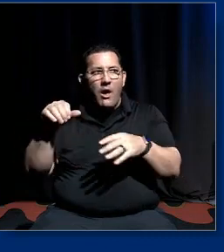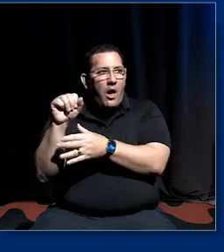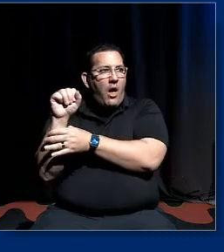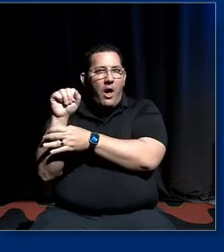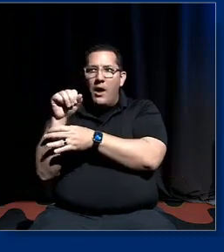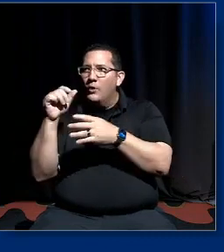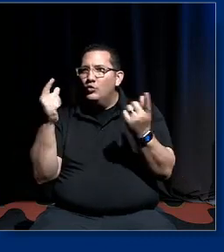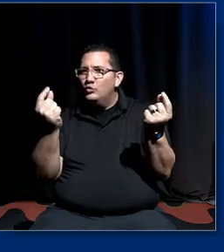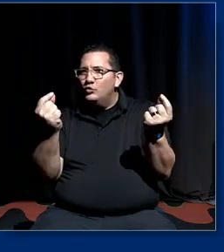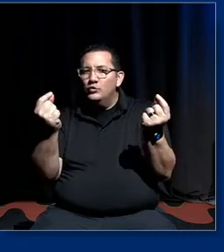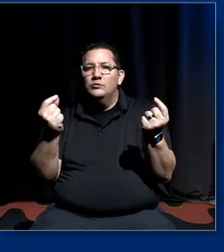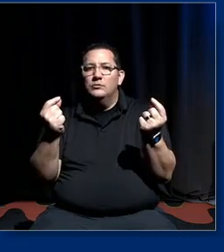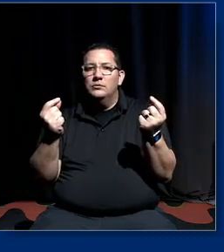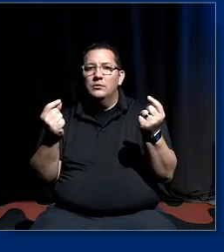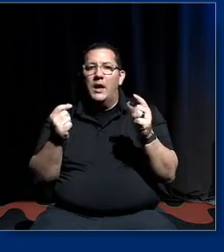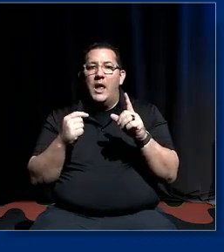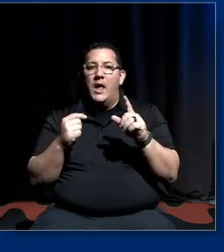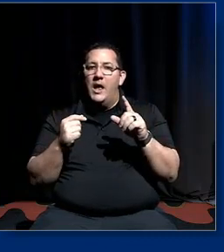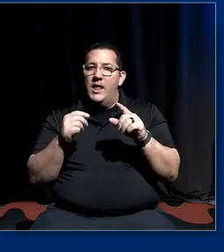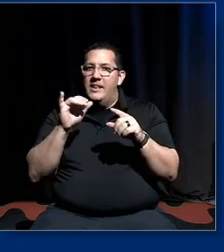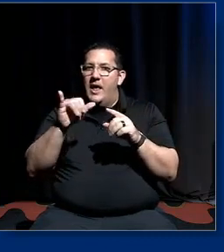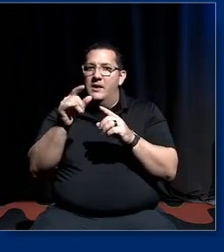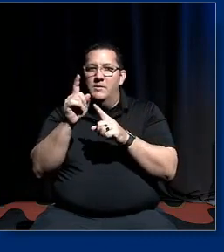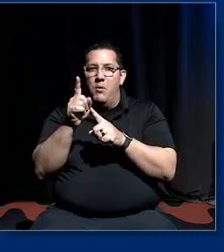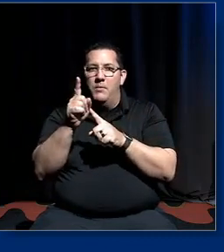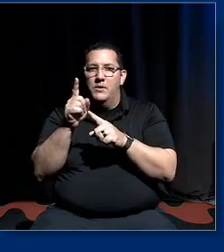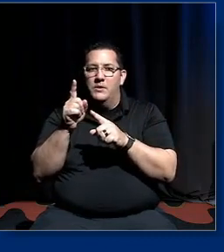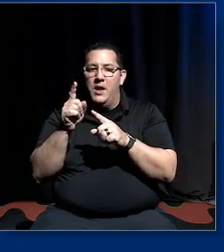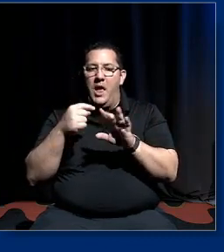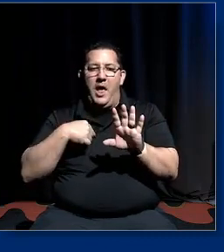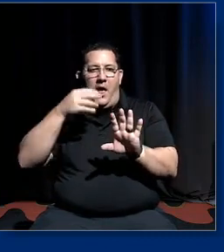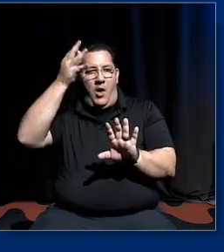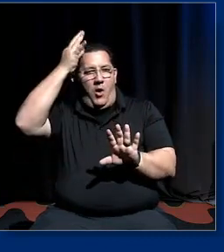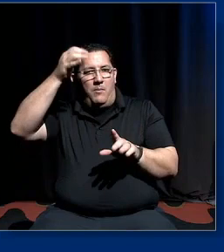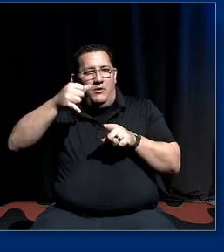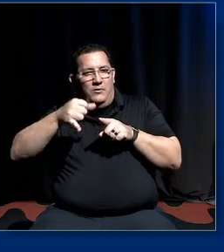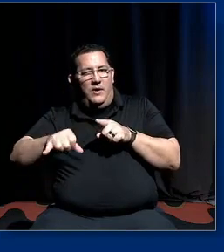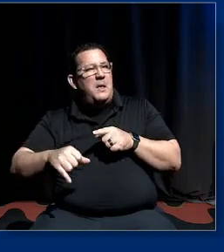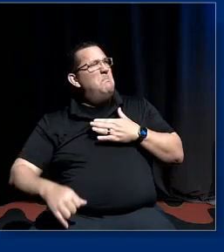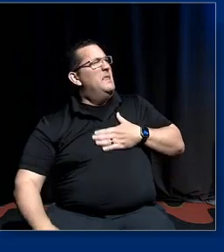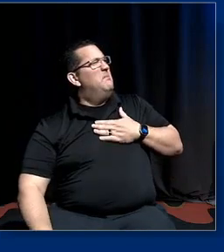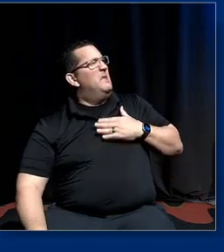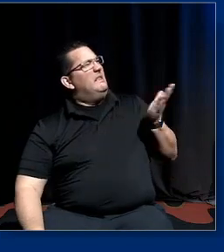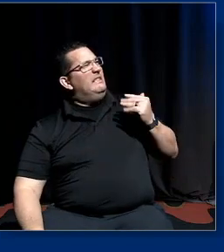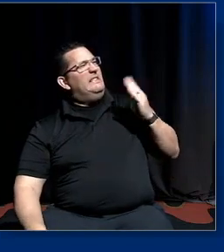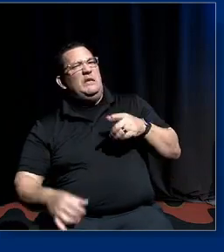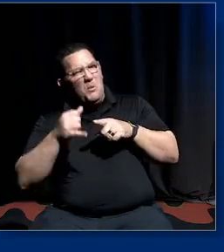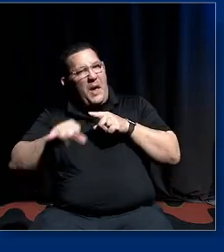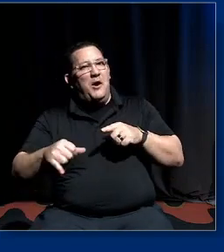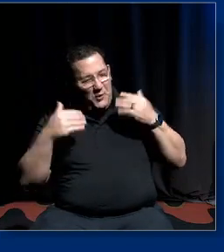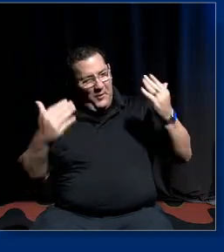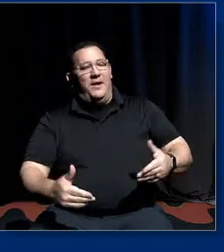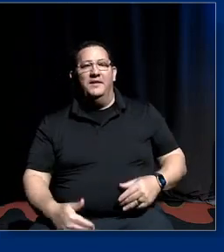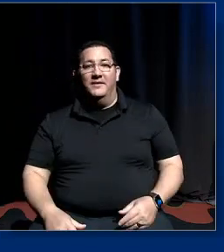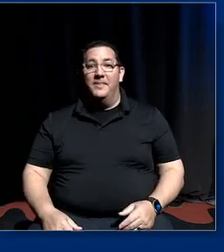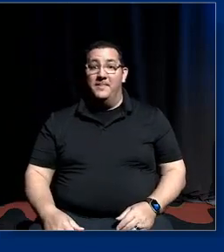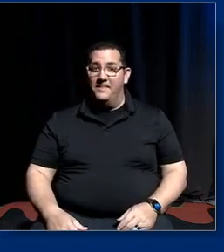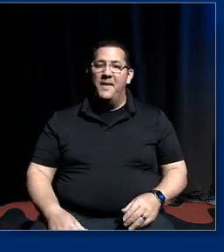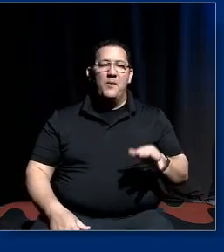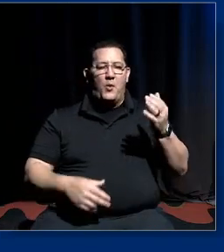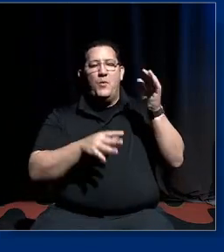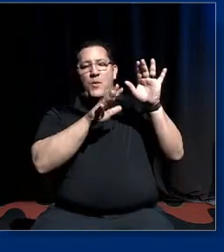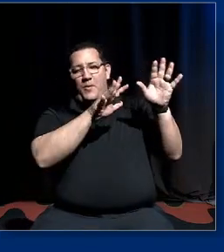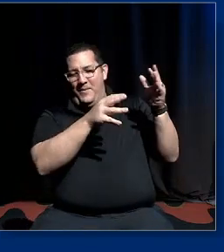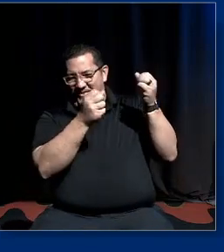i was going to swear i won't swear that that's that's when things get real we're going to save that we're going to